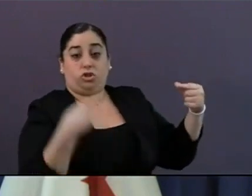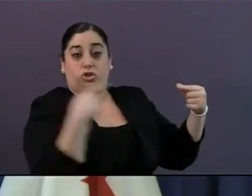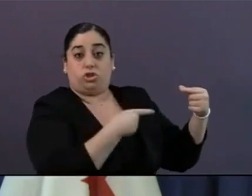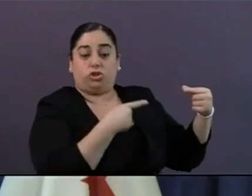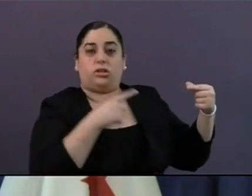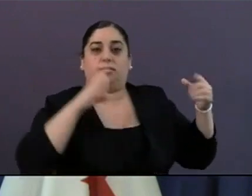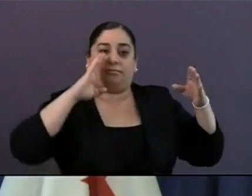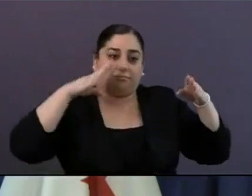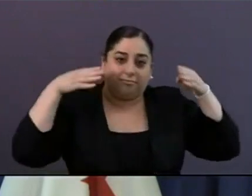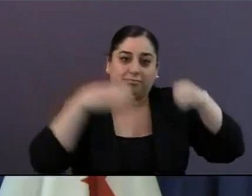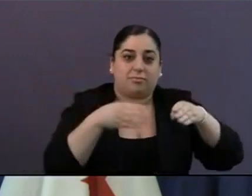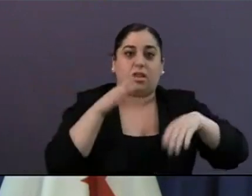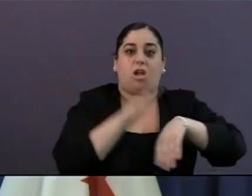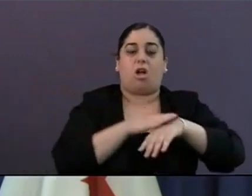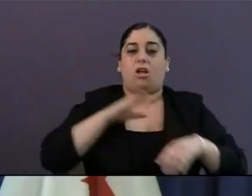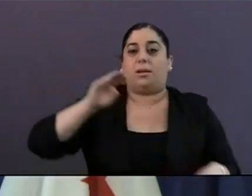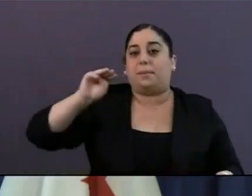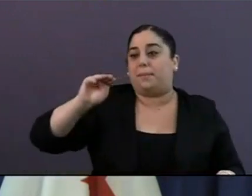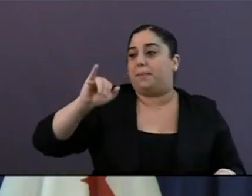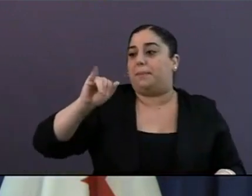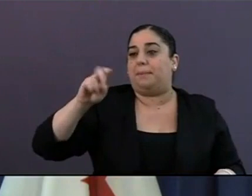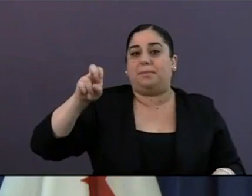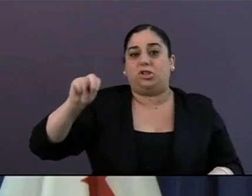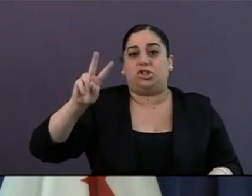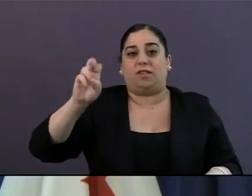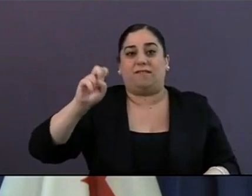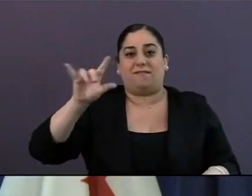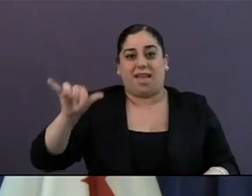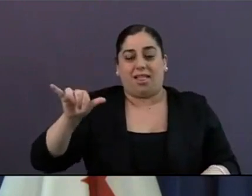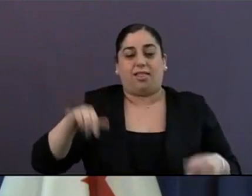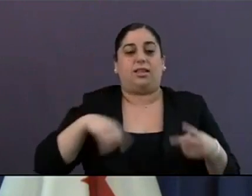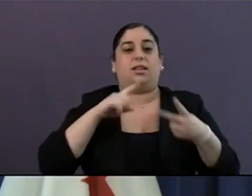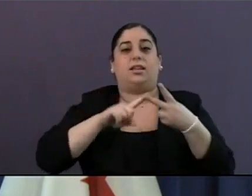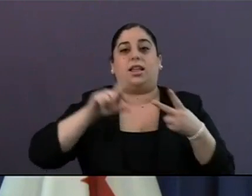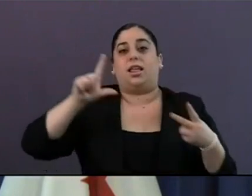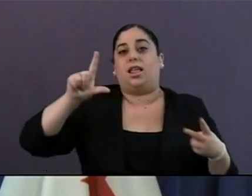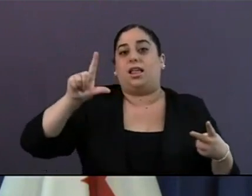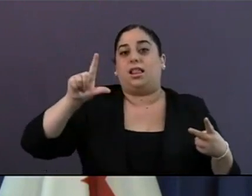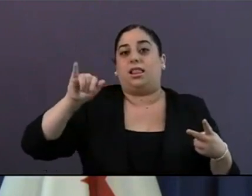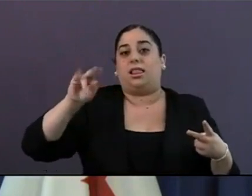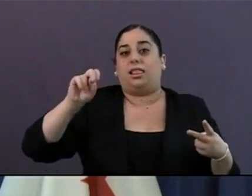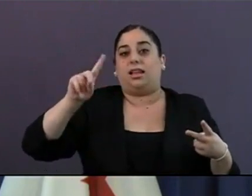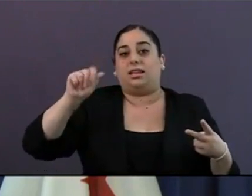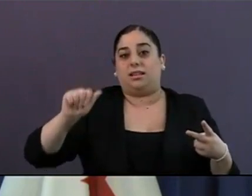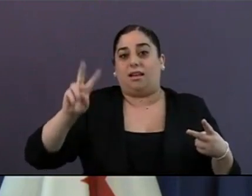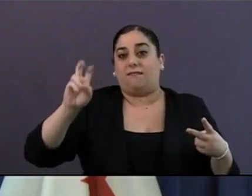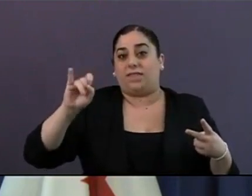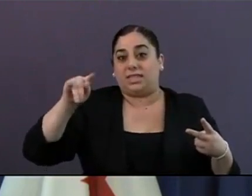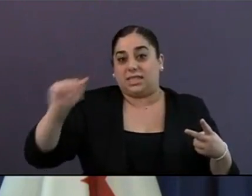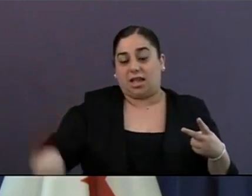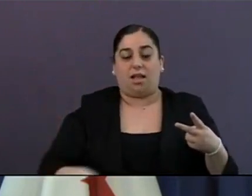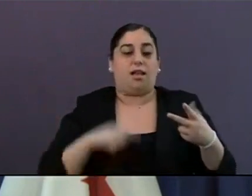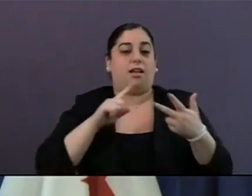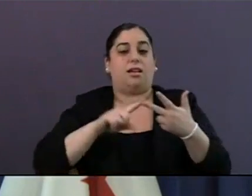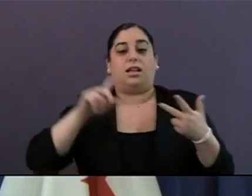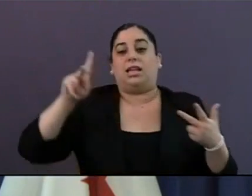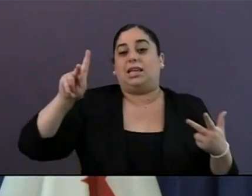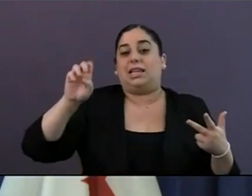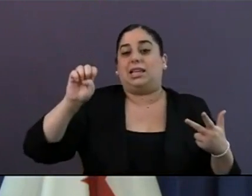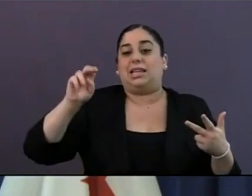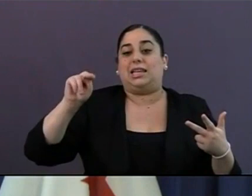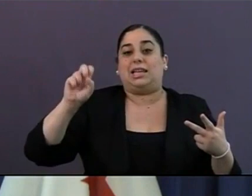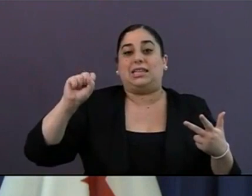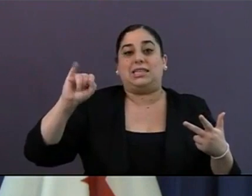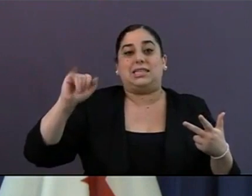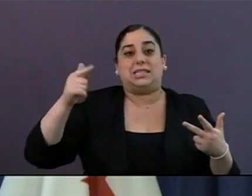Valley, Linda Vista, Kensington, and Bankers Hill, but we will be rapidly expanding that footprint throughout 2020 and beyond. We